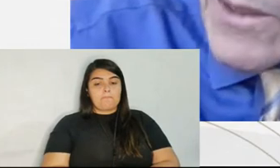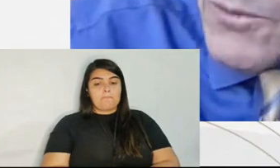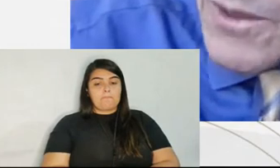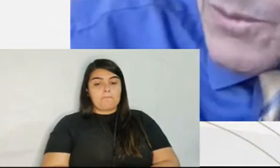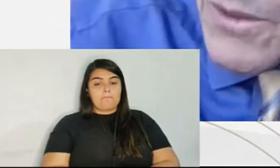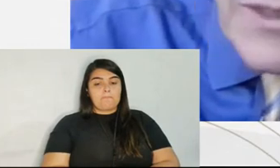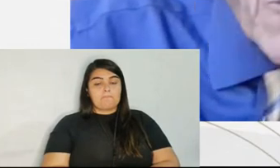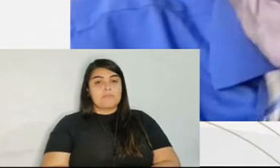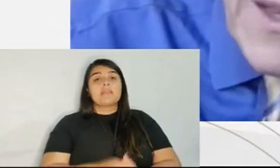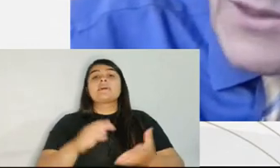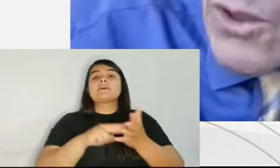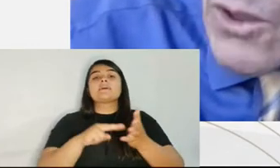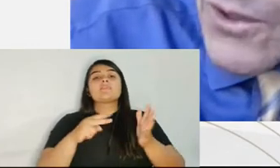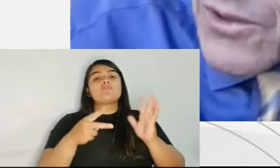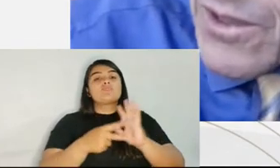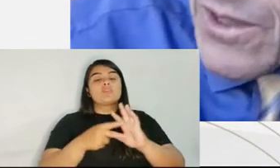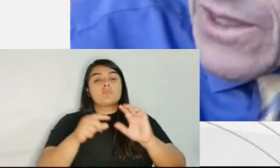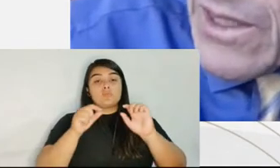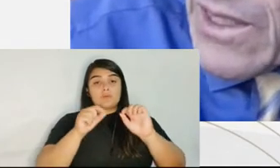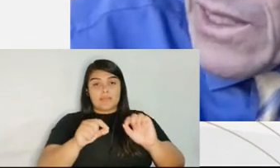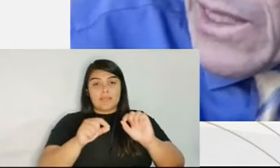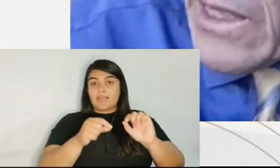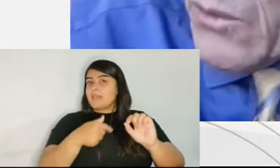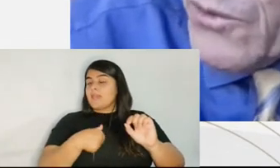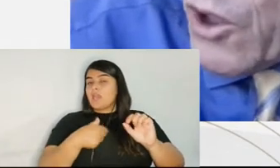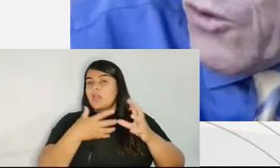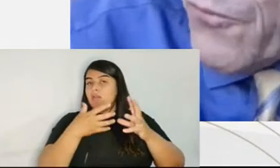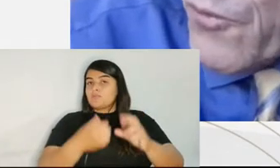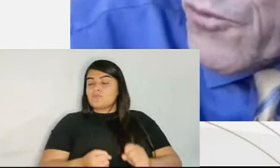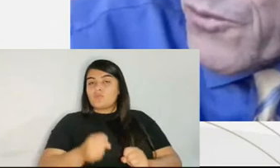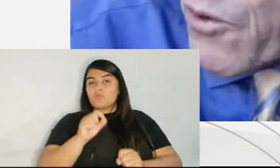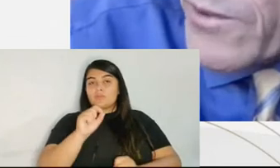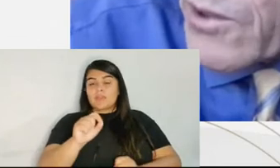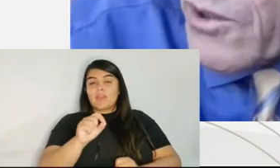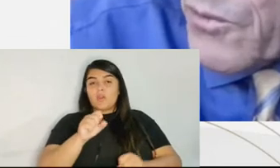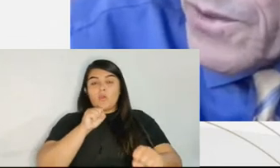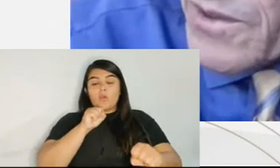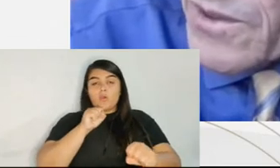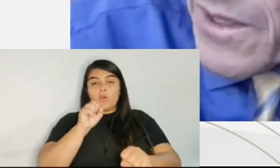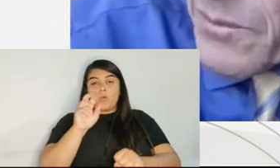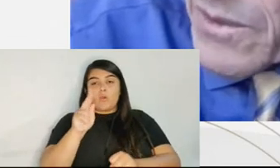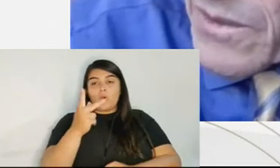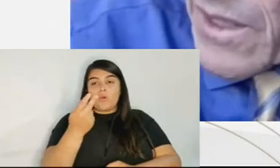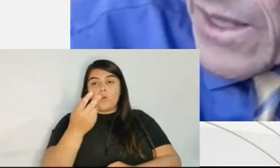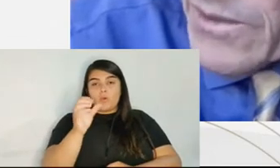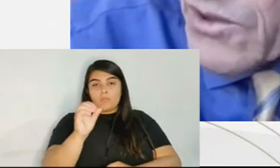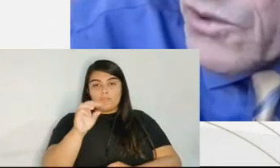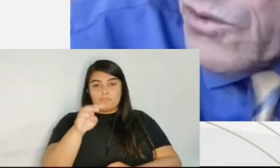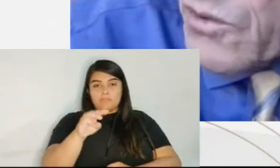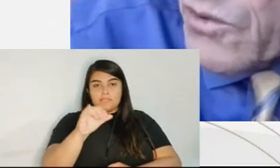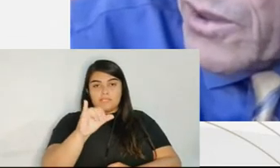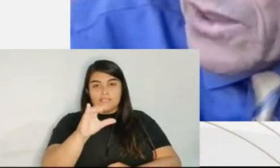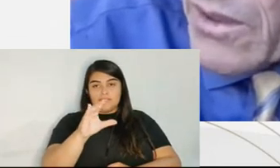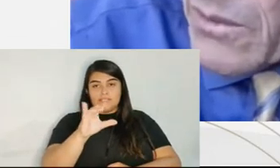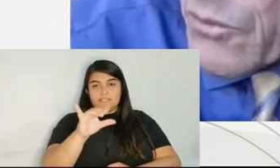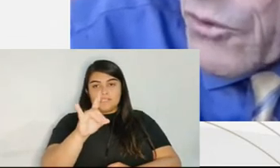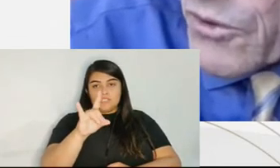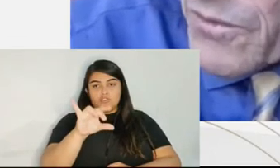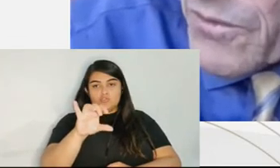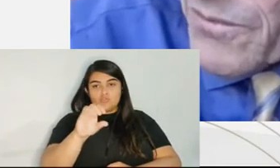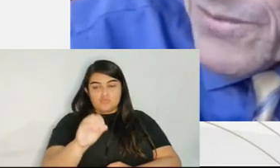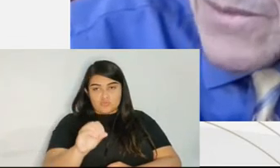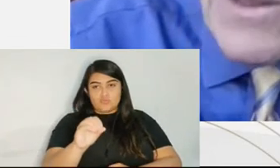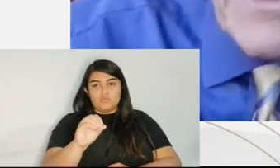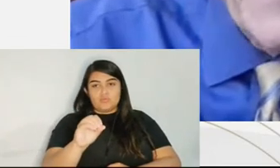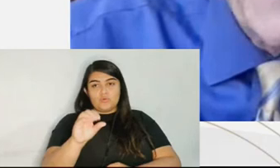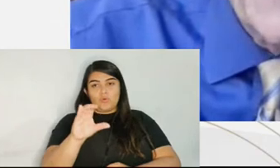for that guilty plea to manslaughter, he will no further prosecute this indictment as to murder.